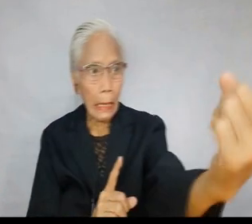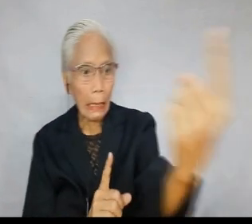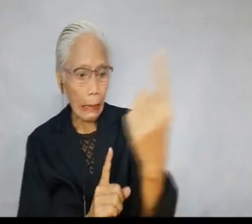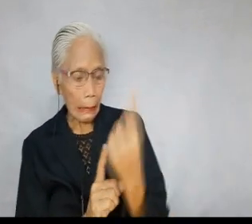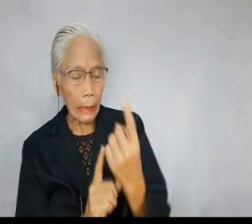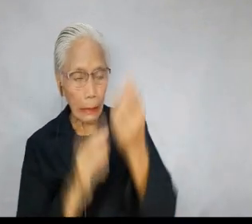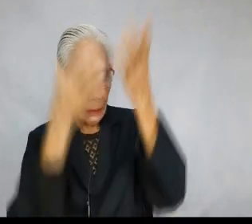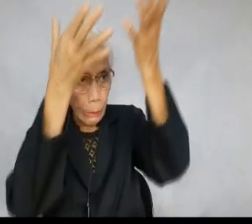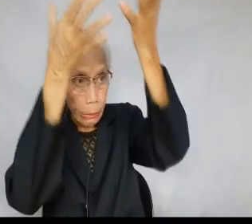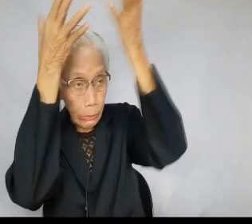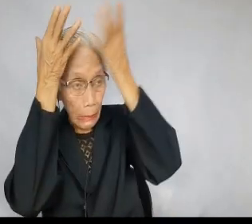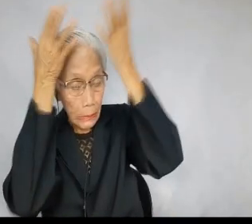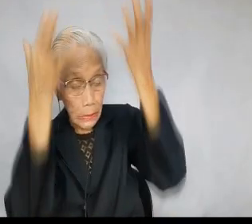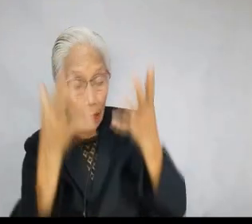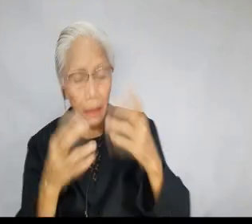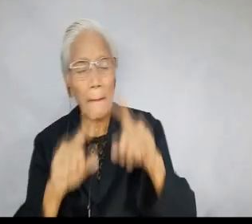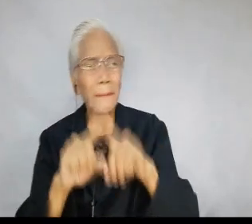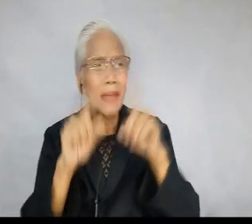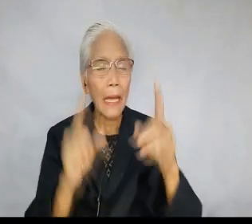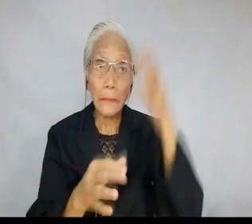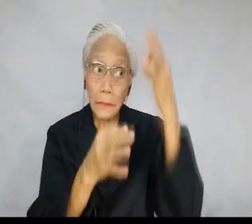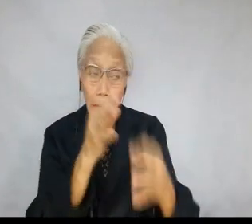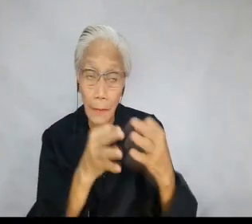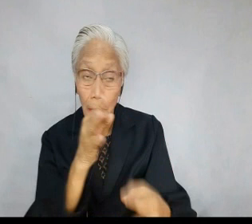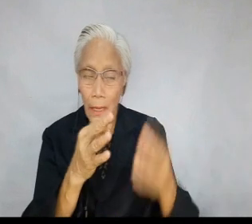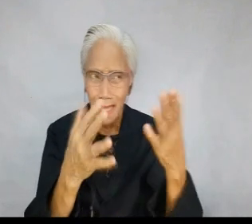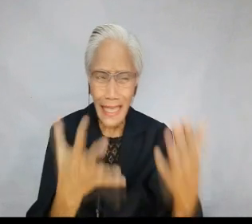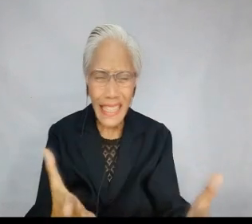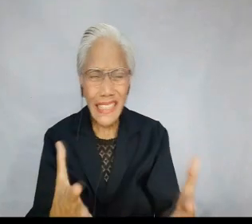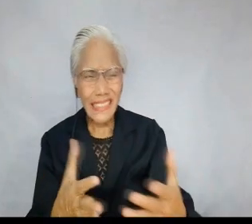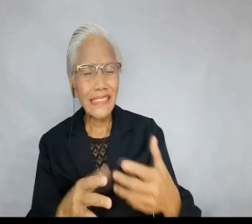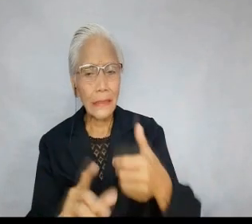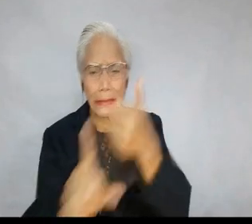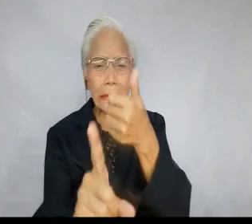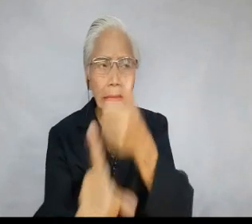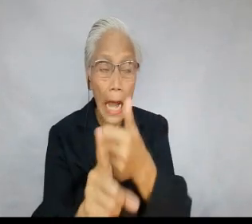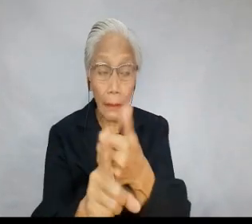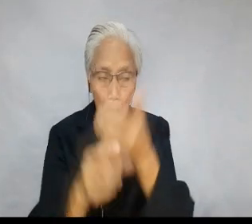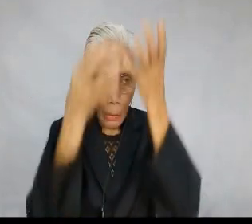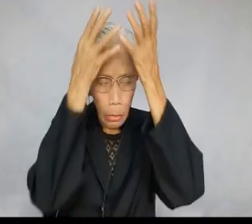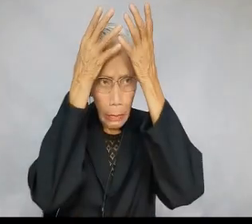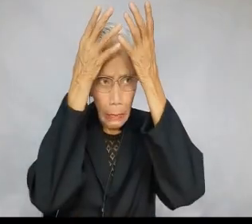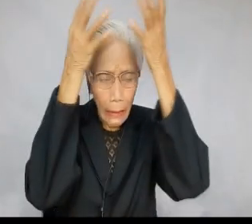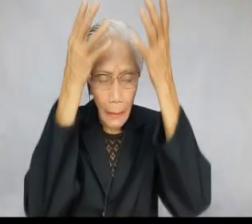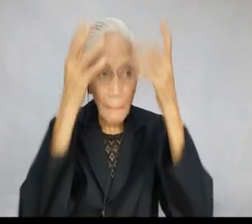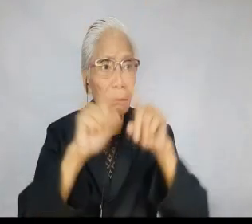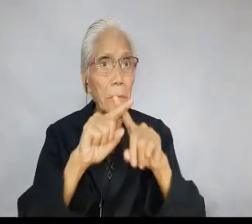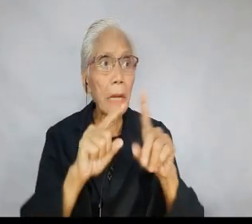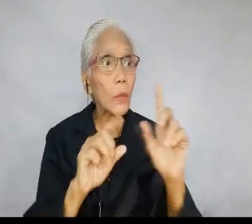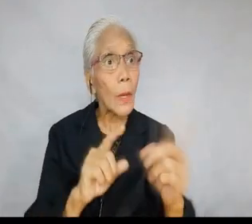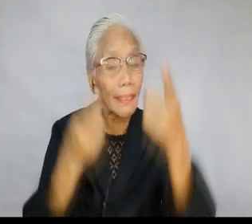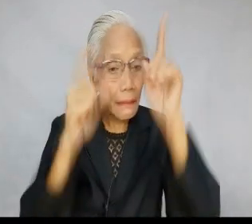34. waited, as long as one can wait with an engine block on one's head. 35. she decided to try to